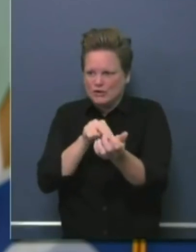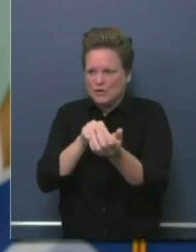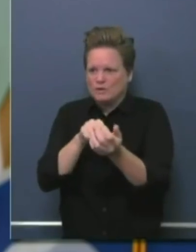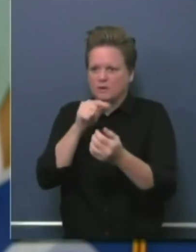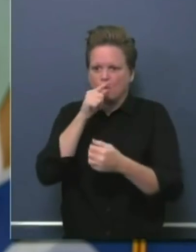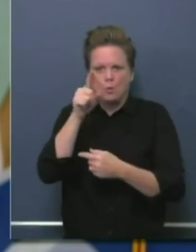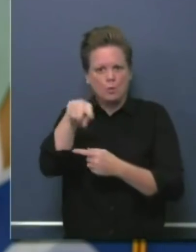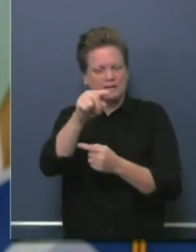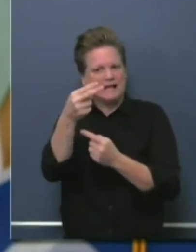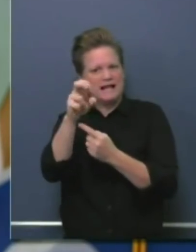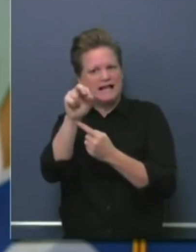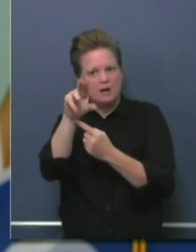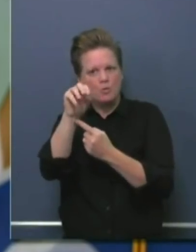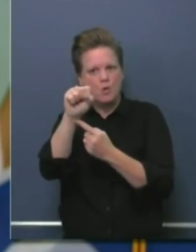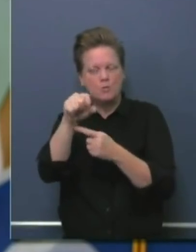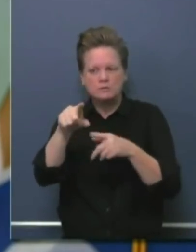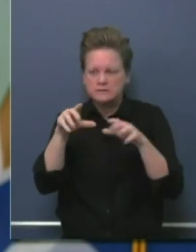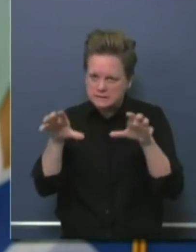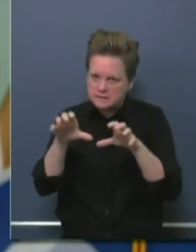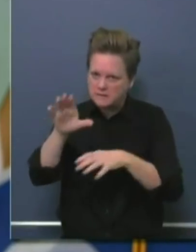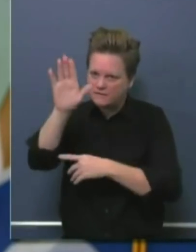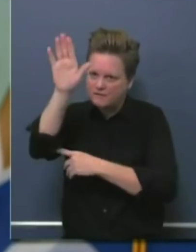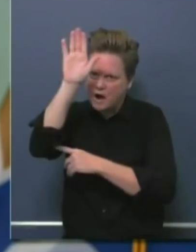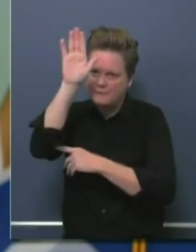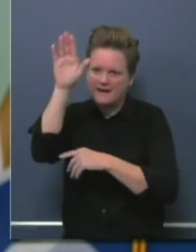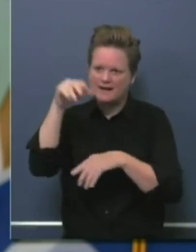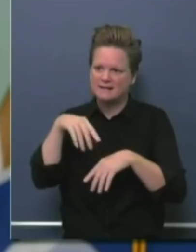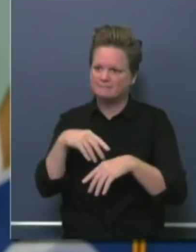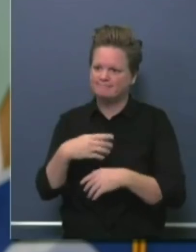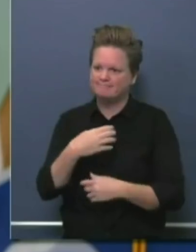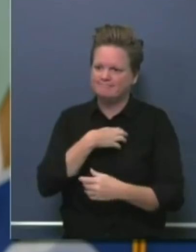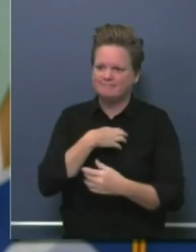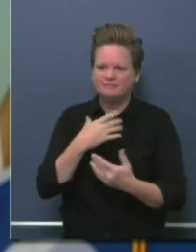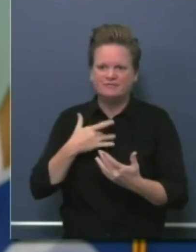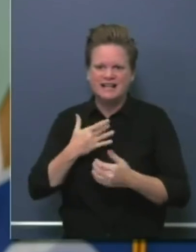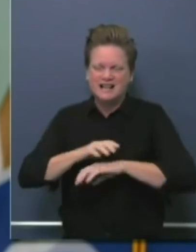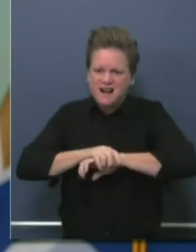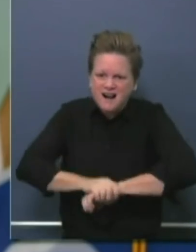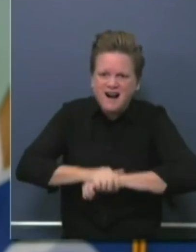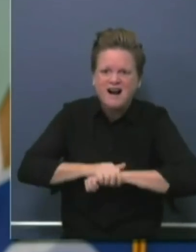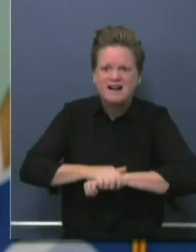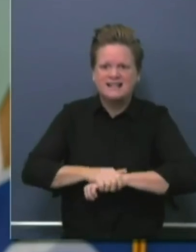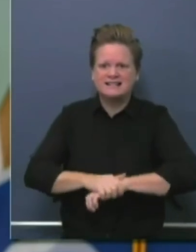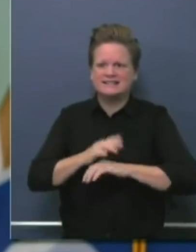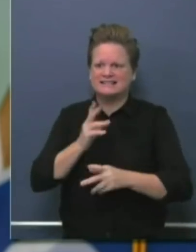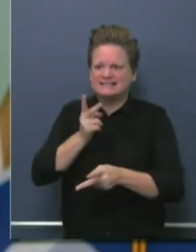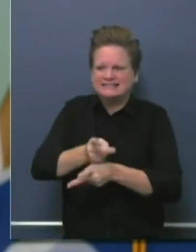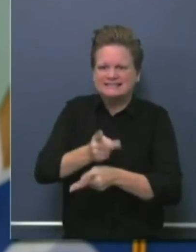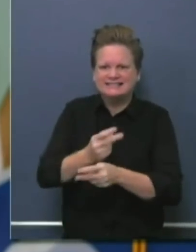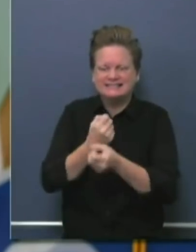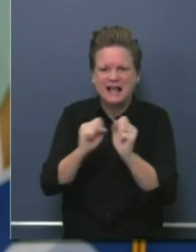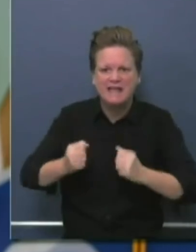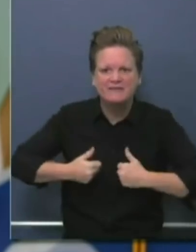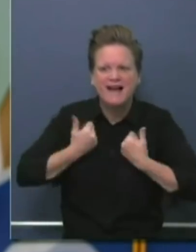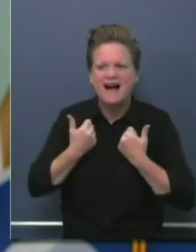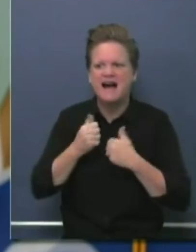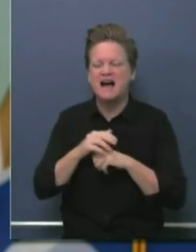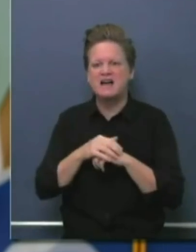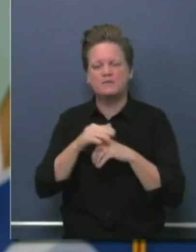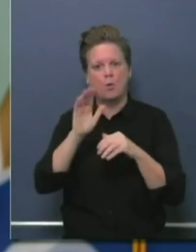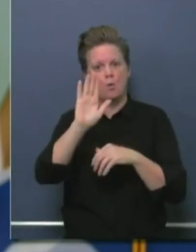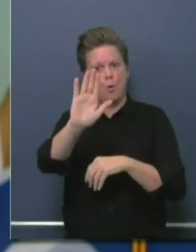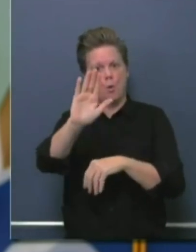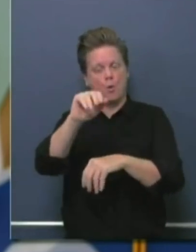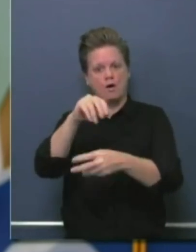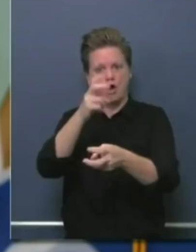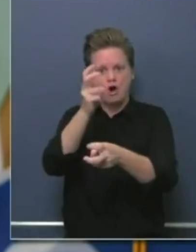thank you to our firefighters, paramedics doing CPR and the like. Thank you for a job well done and this is the least we